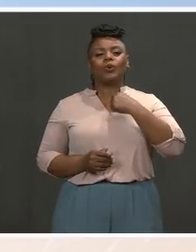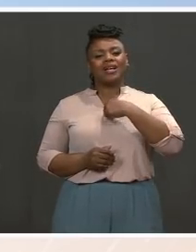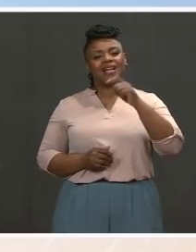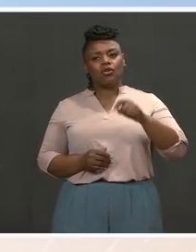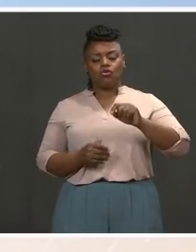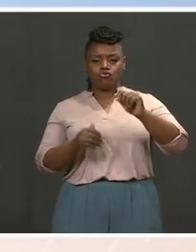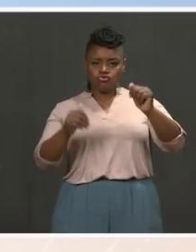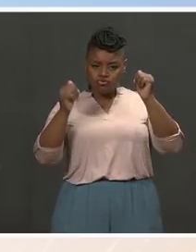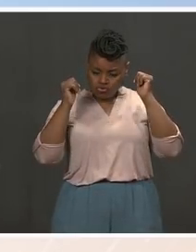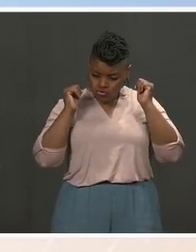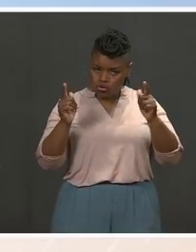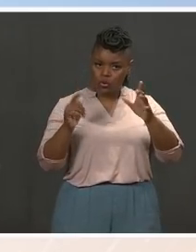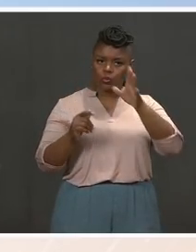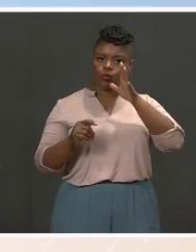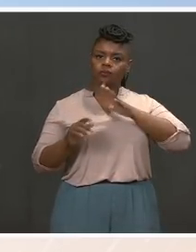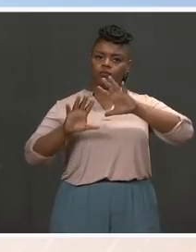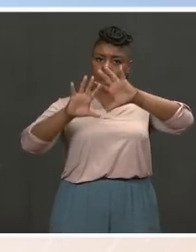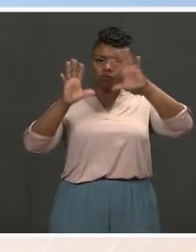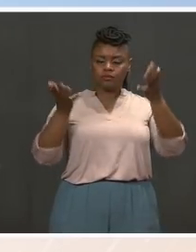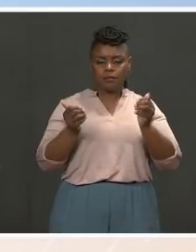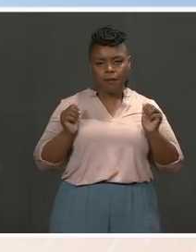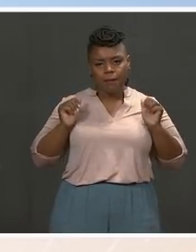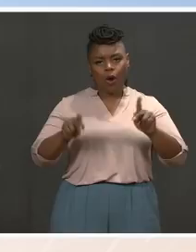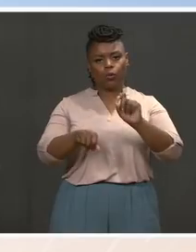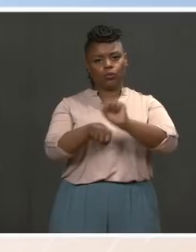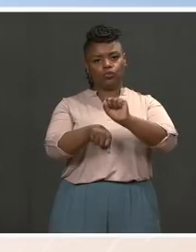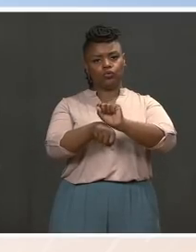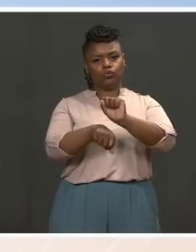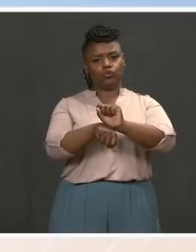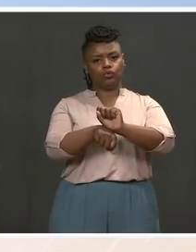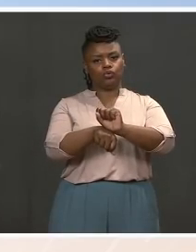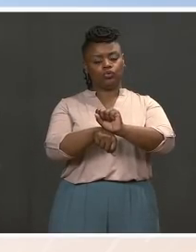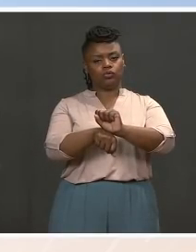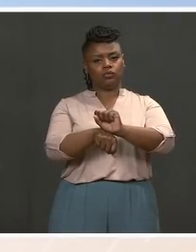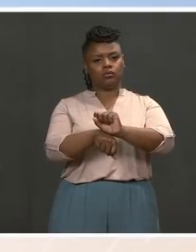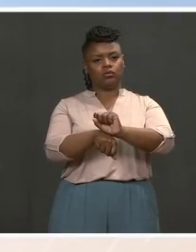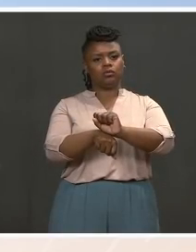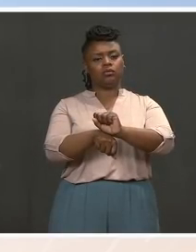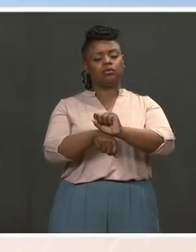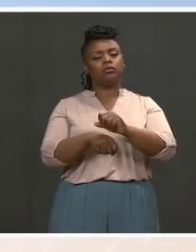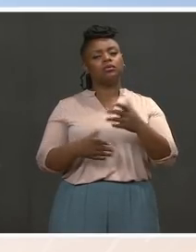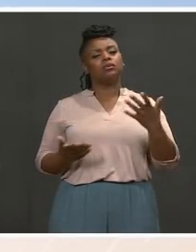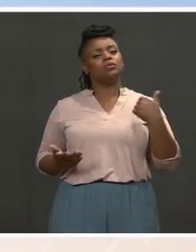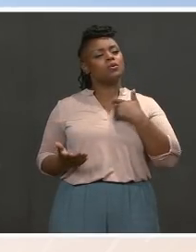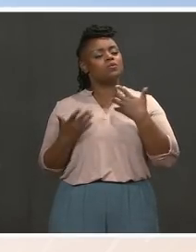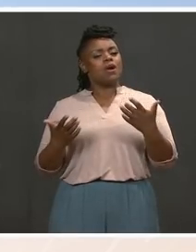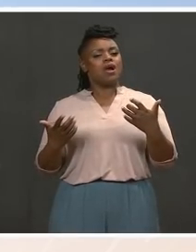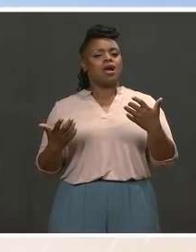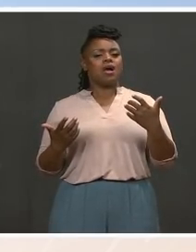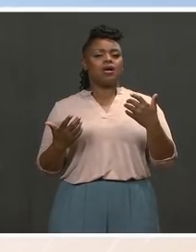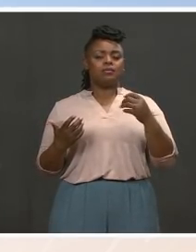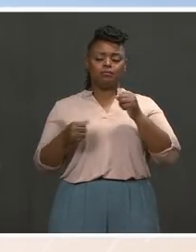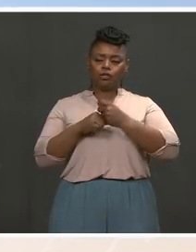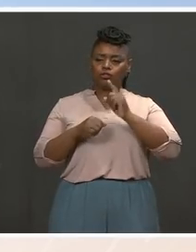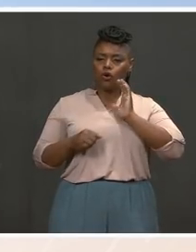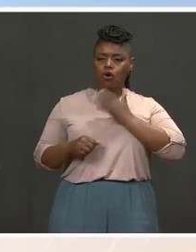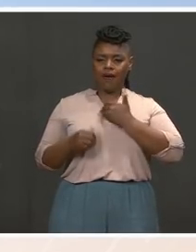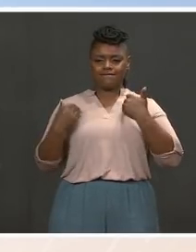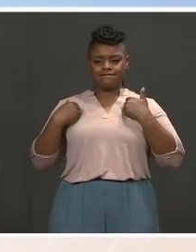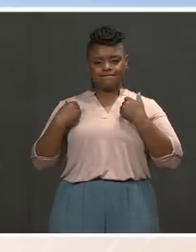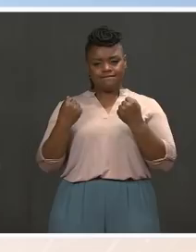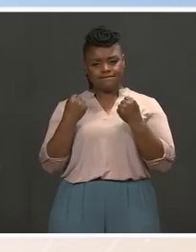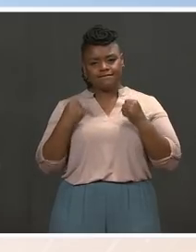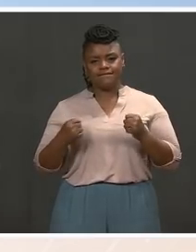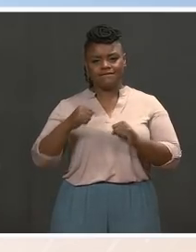But, you know, over time, making sure that as, you know, as Cecilia said, making sure that we have that strong foundation of the care economy on issues